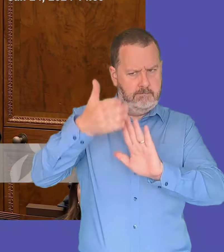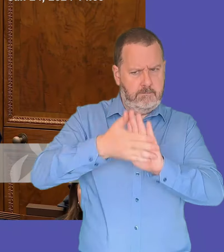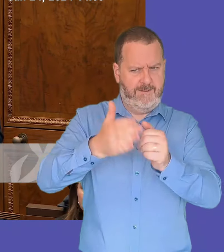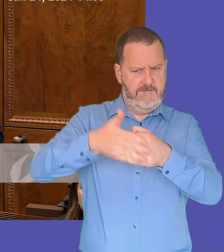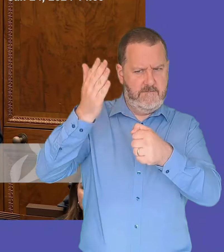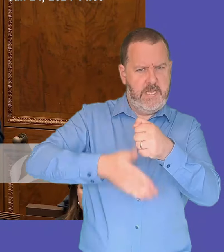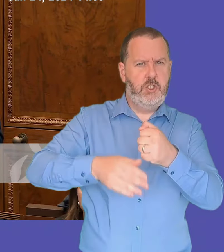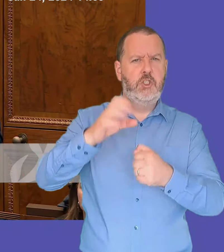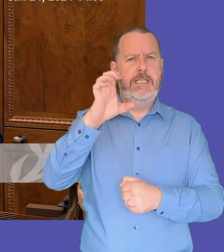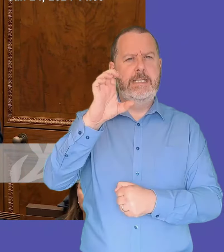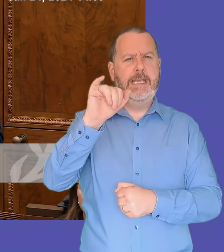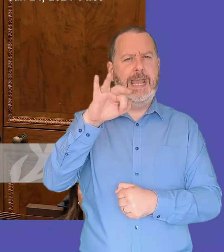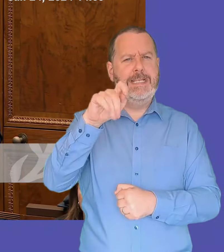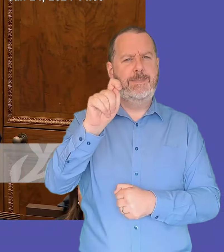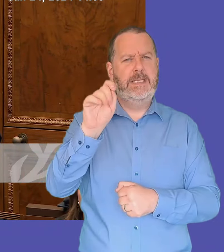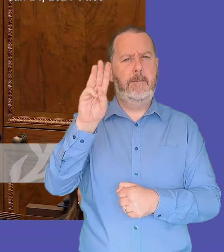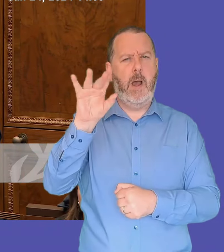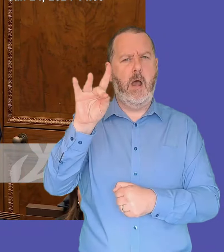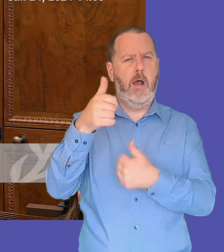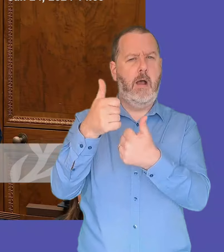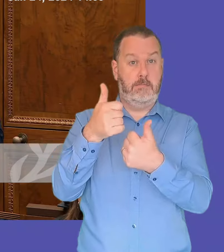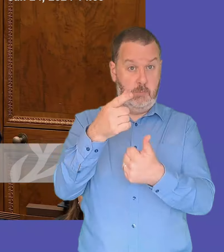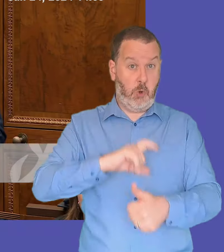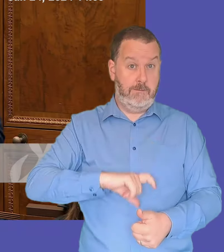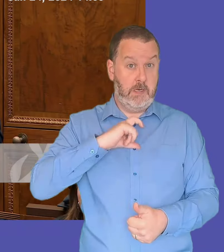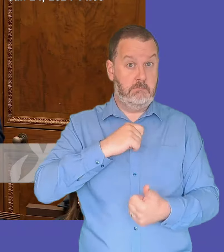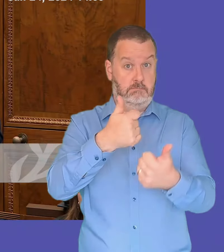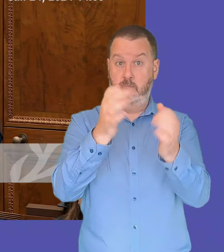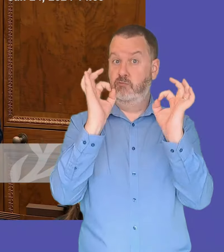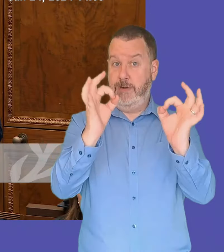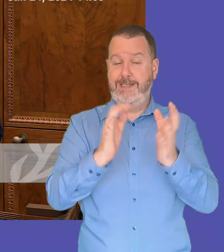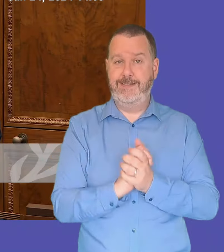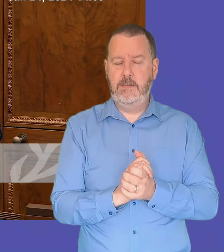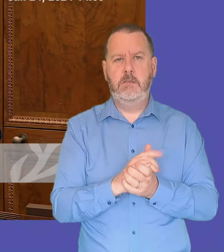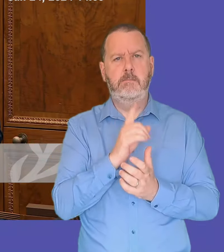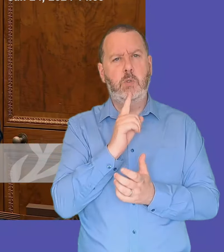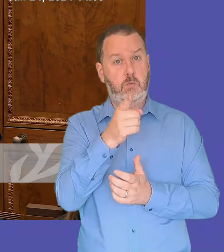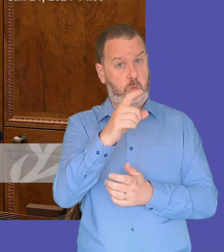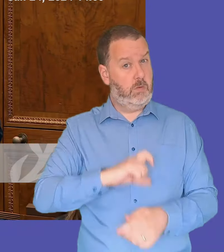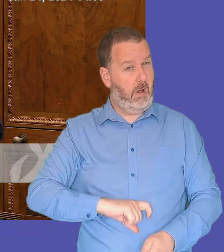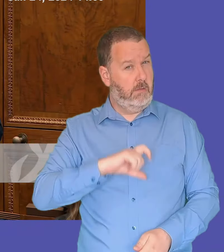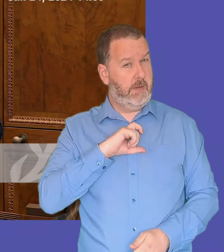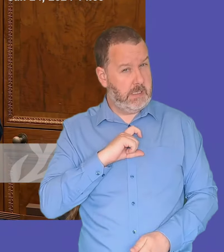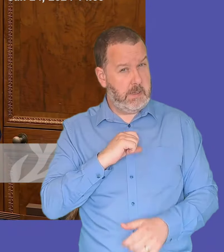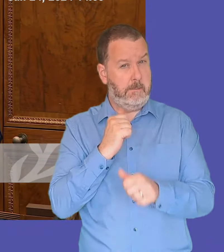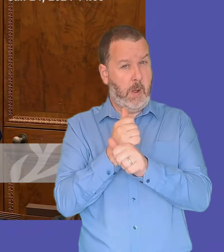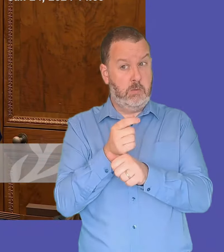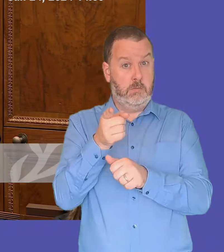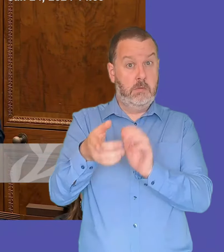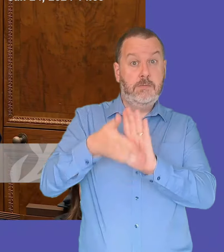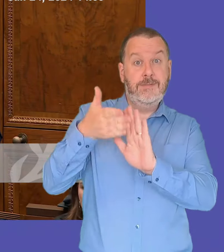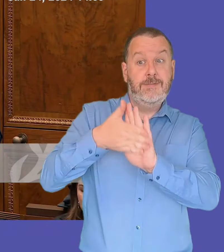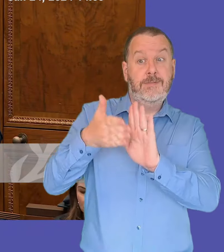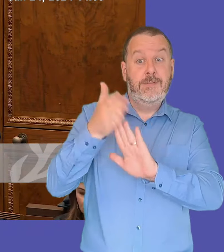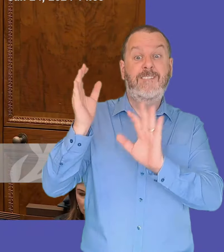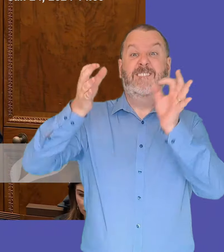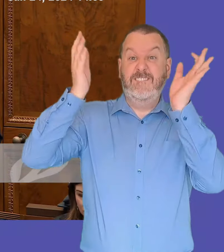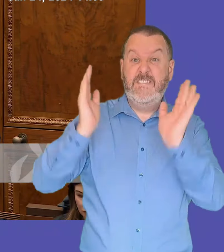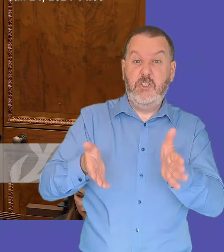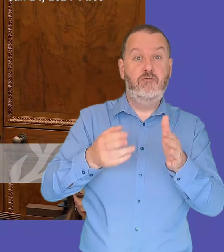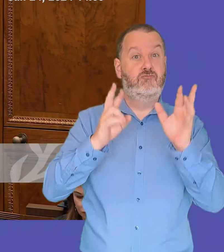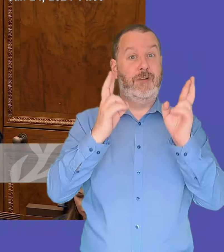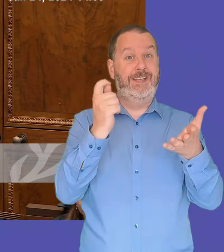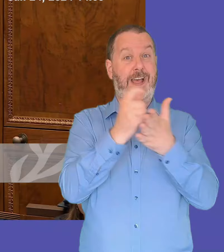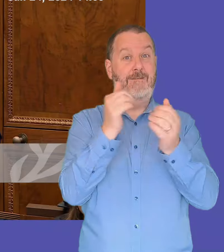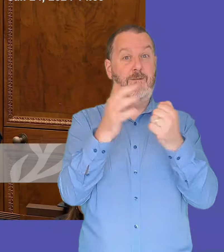we appreciate and welcome that confidence is the first minister as confident that it will be built in time to host the